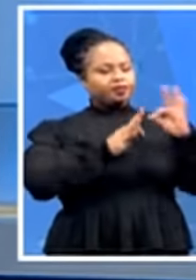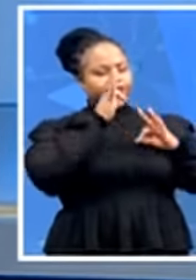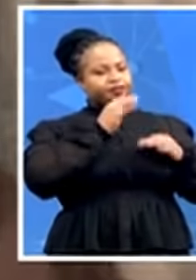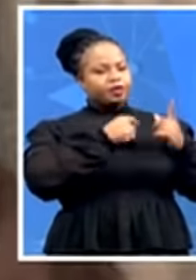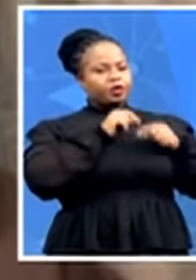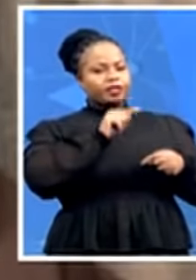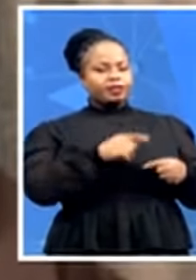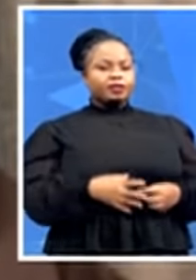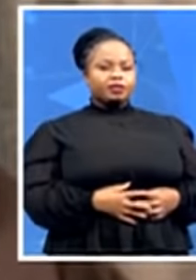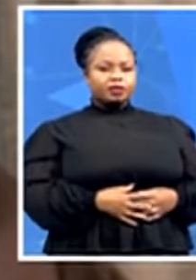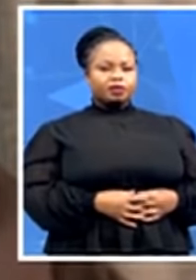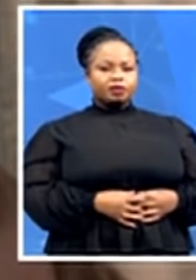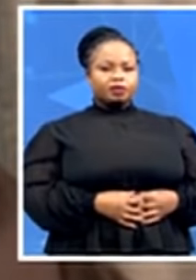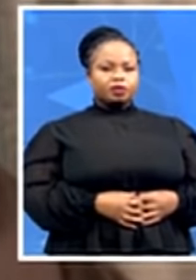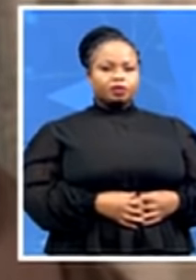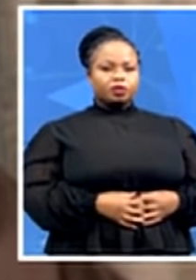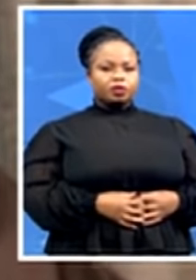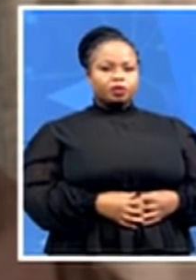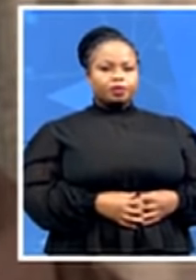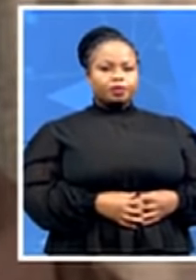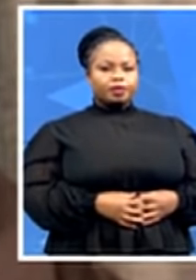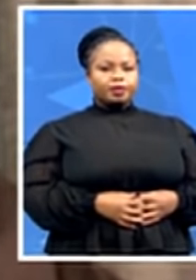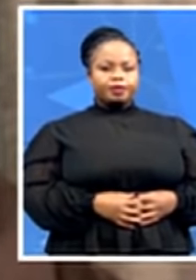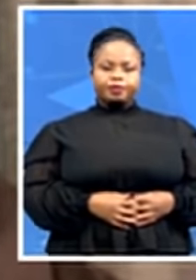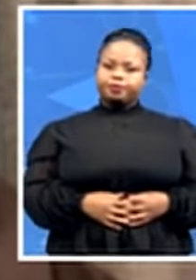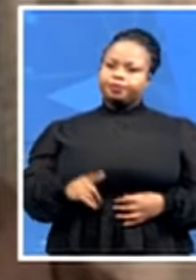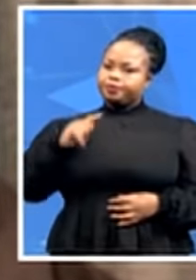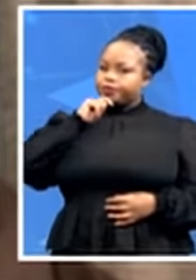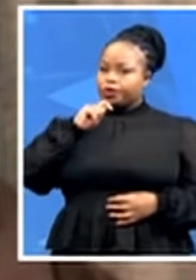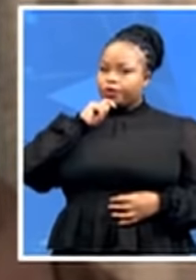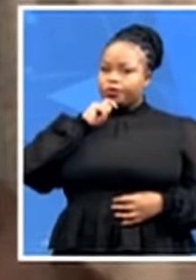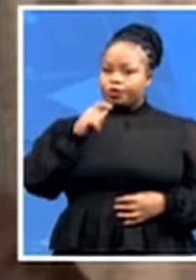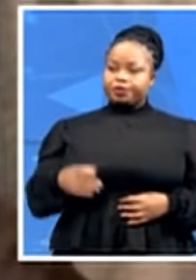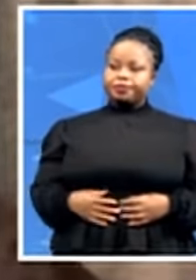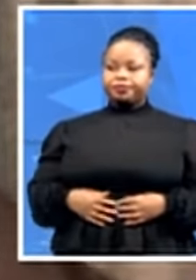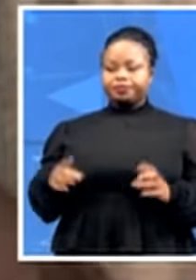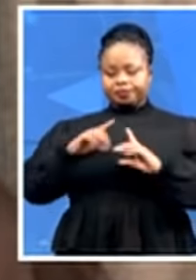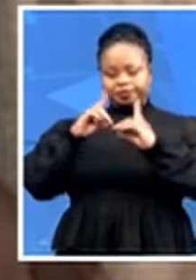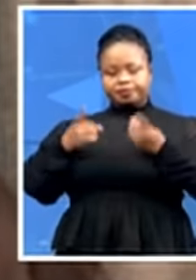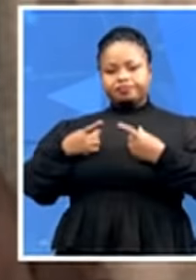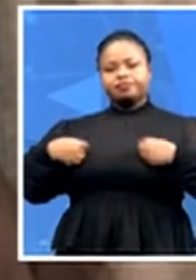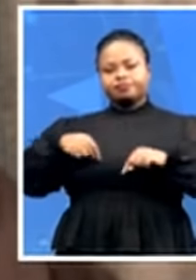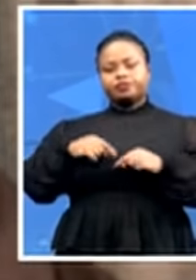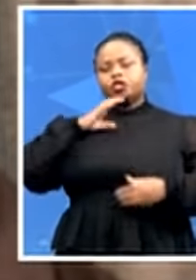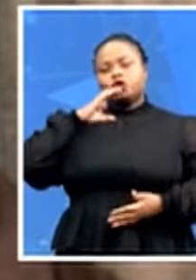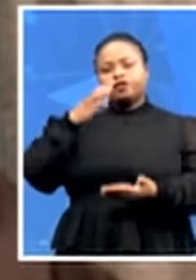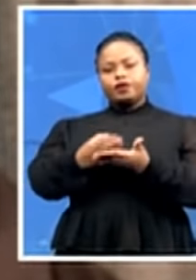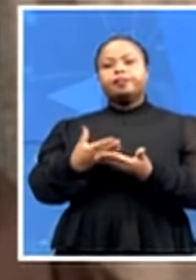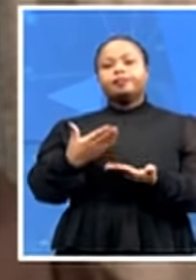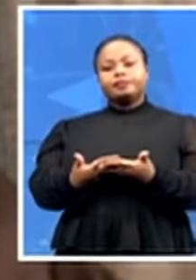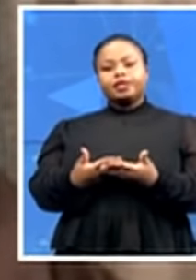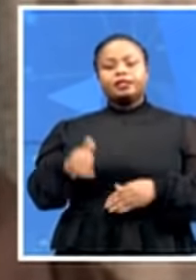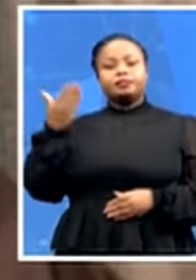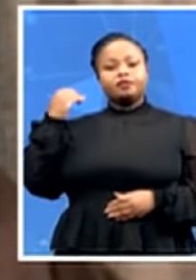A very good morning. As a department, we can confirm that the former President, Mr Jacob Zuma,